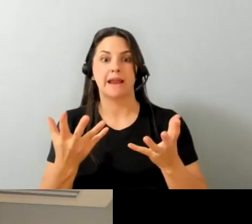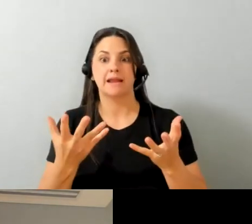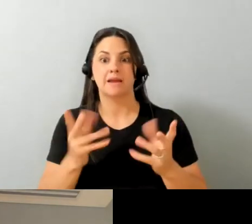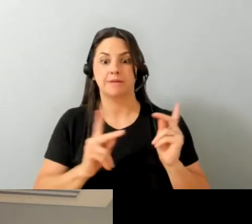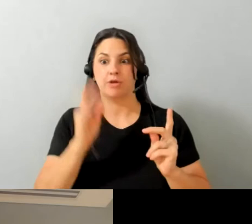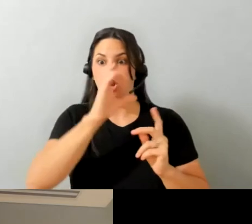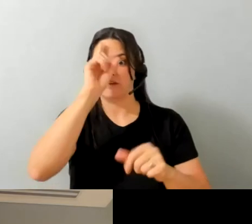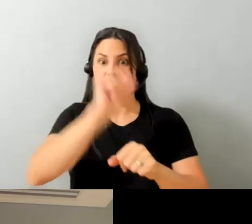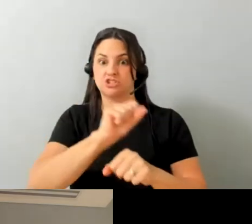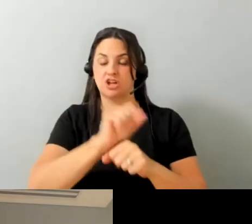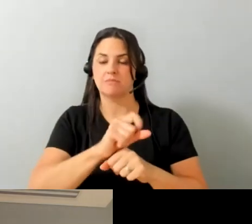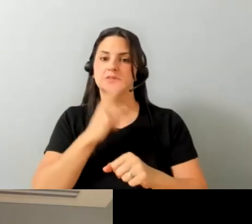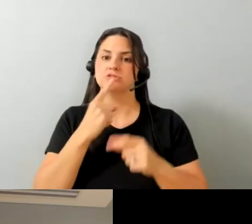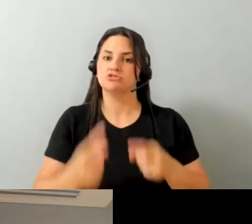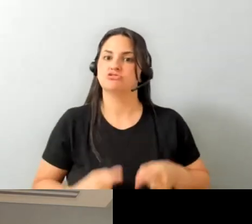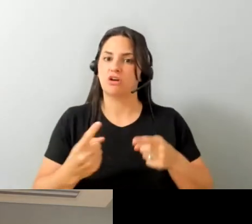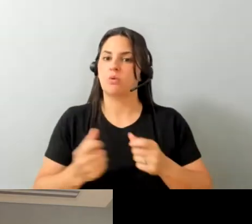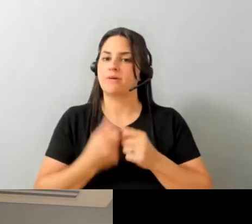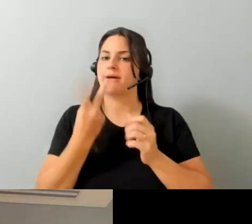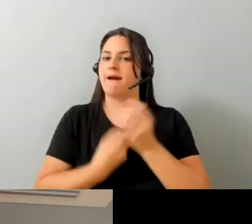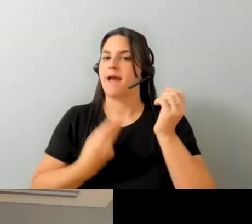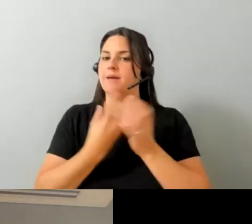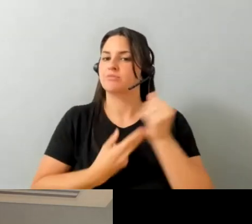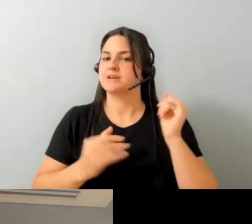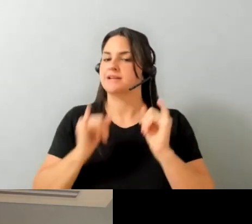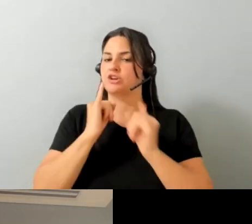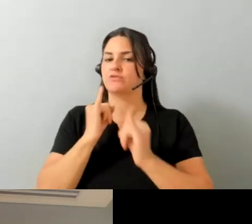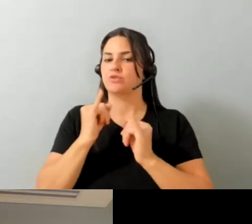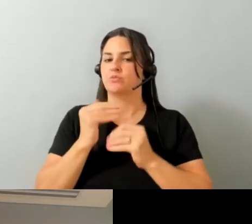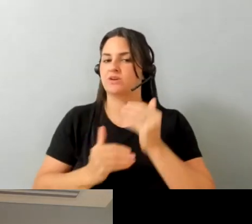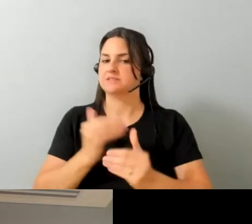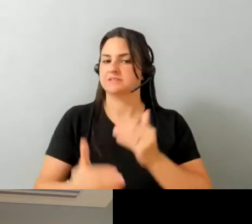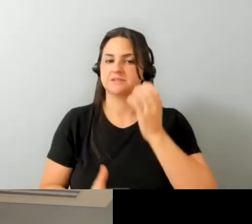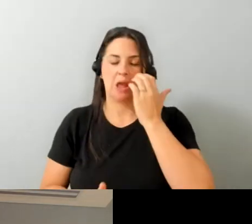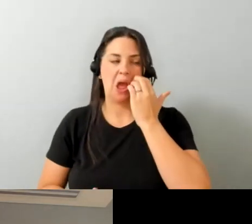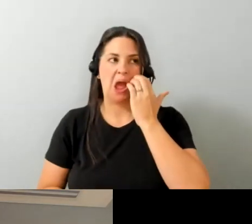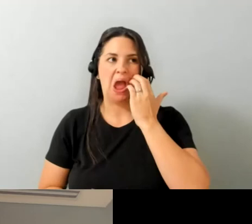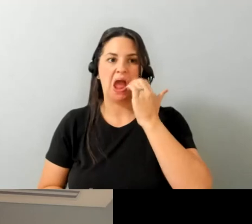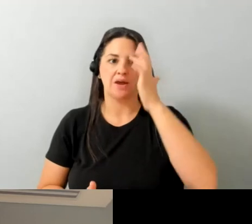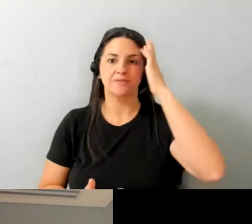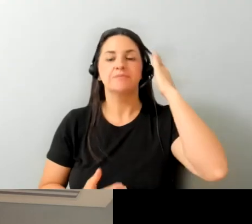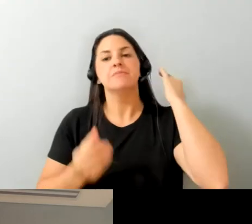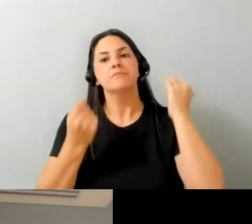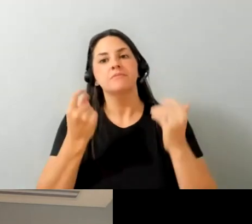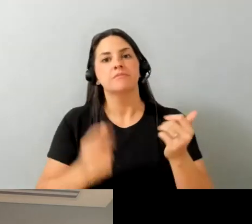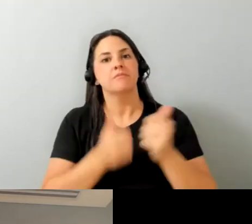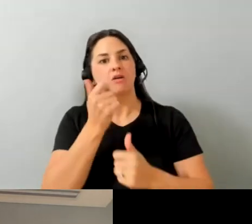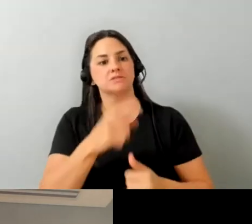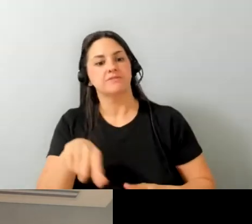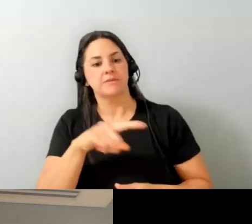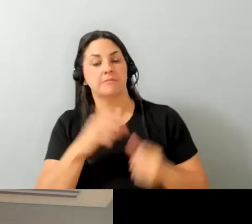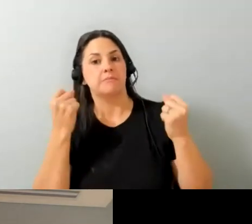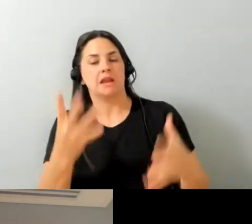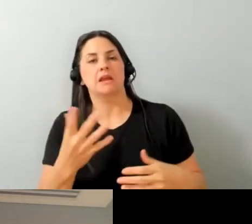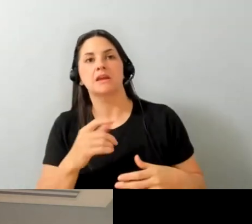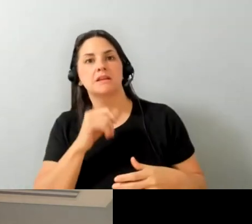struggled with the hybrid interview processes um a lot of them did not have uh